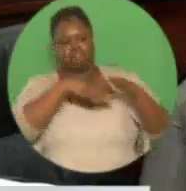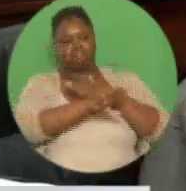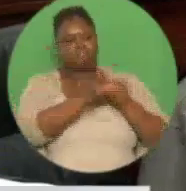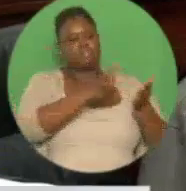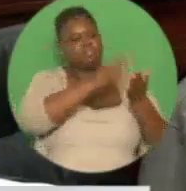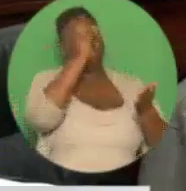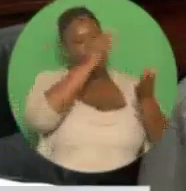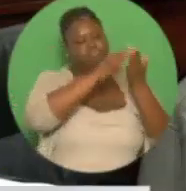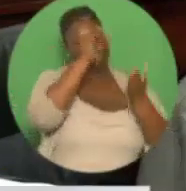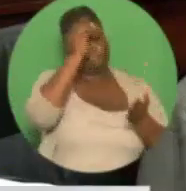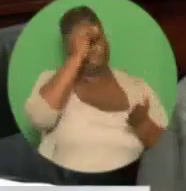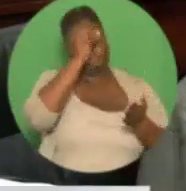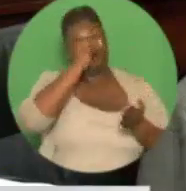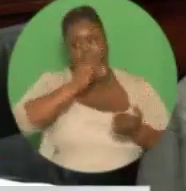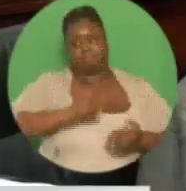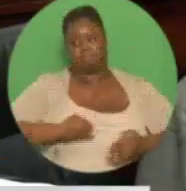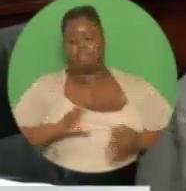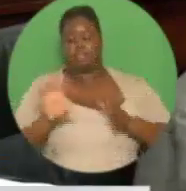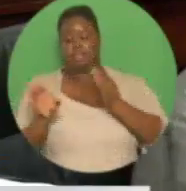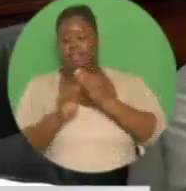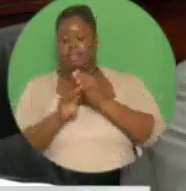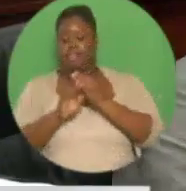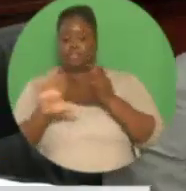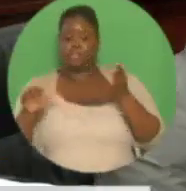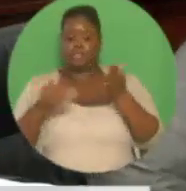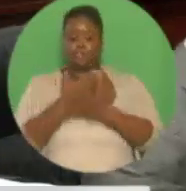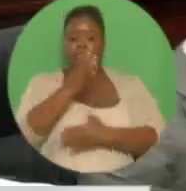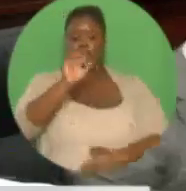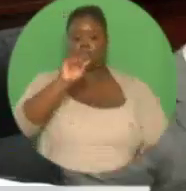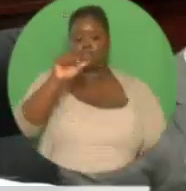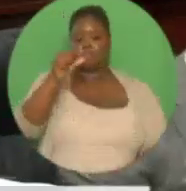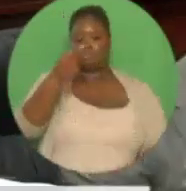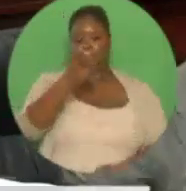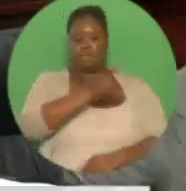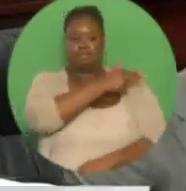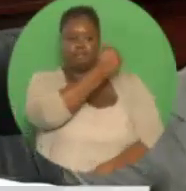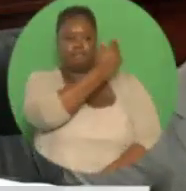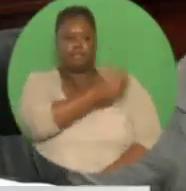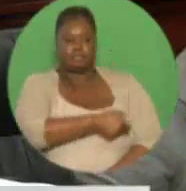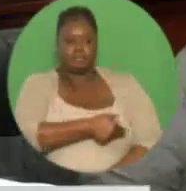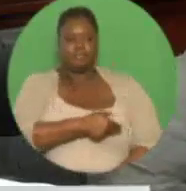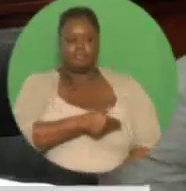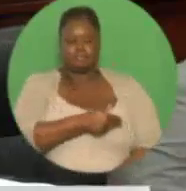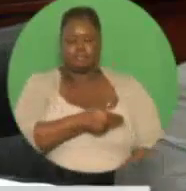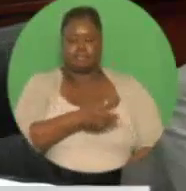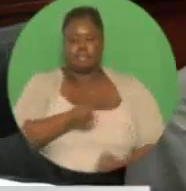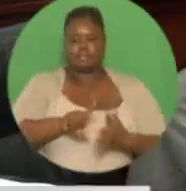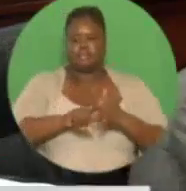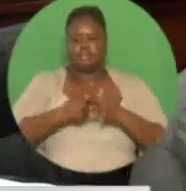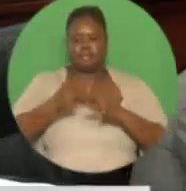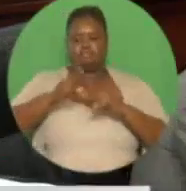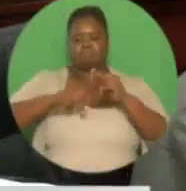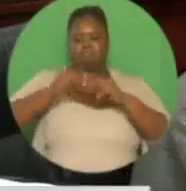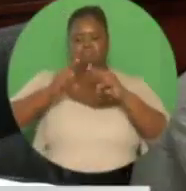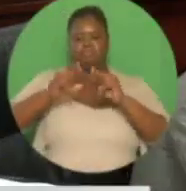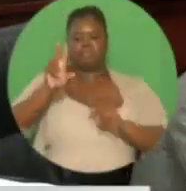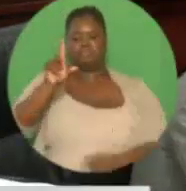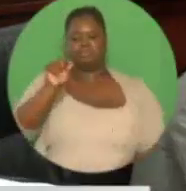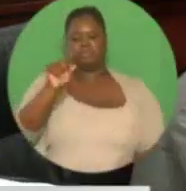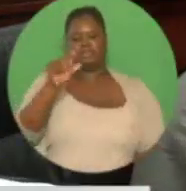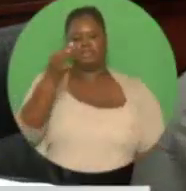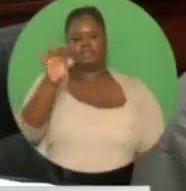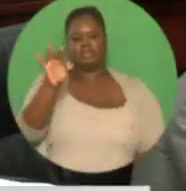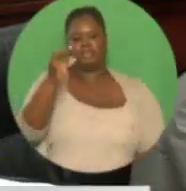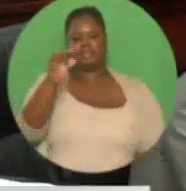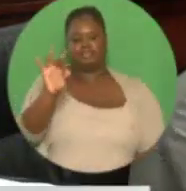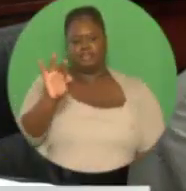is scheduled to begin construction in 2019 on an expedited basis, utilizing the model for the